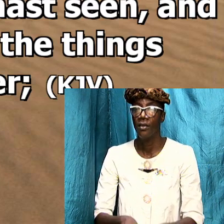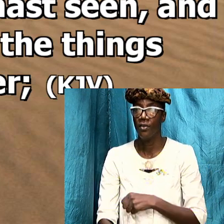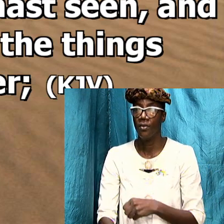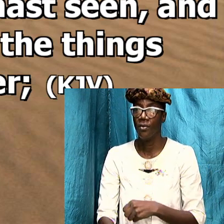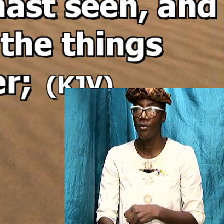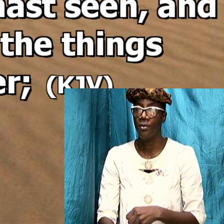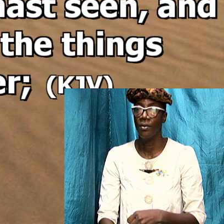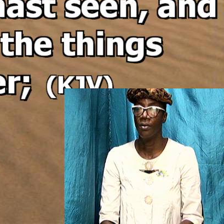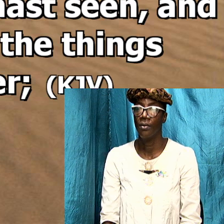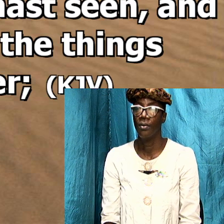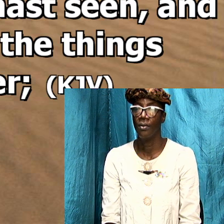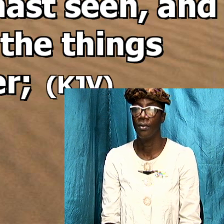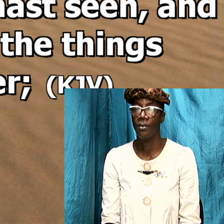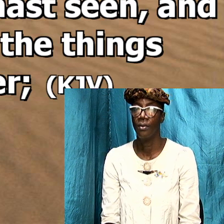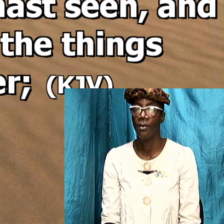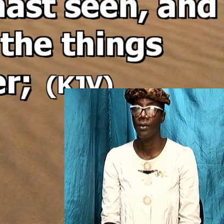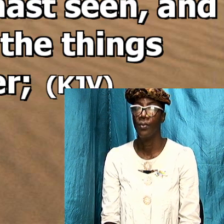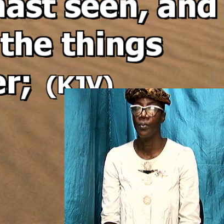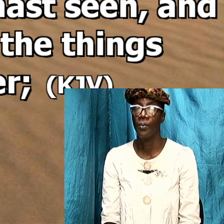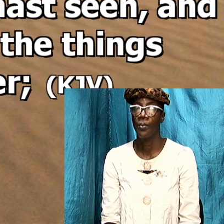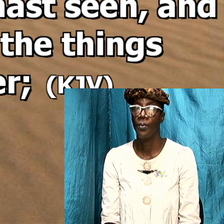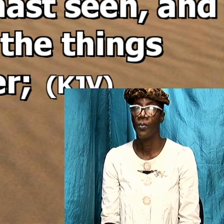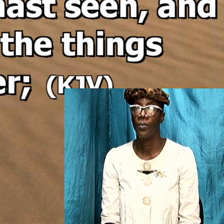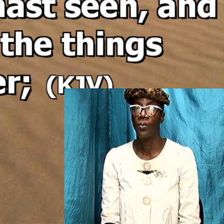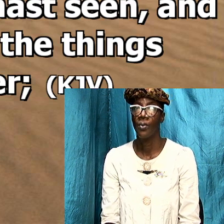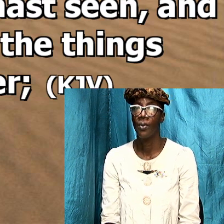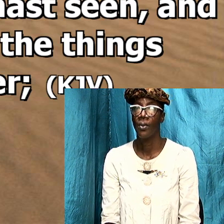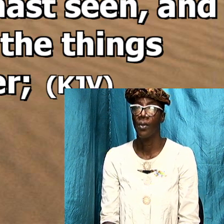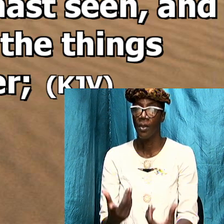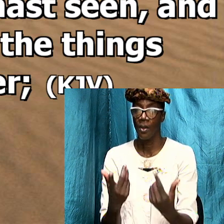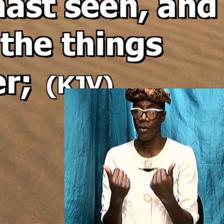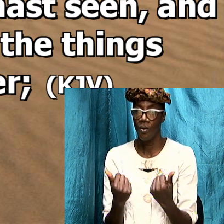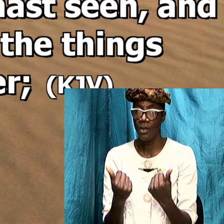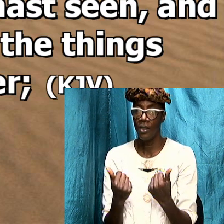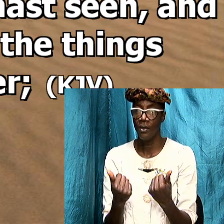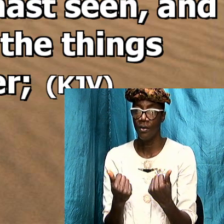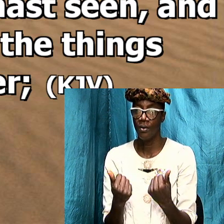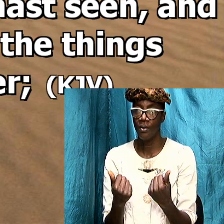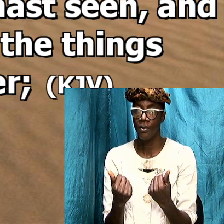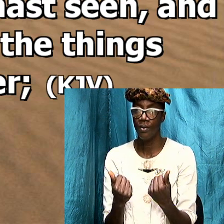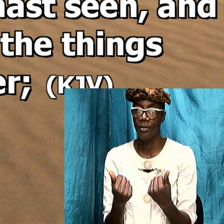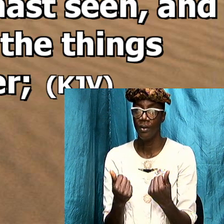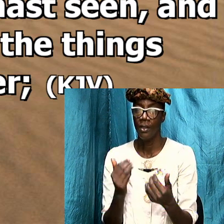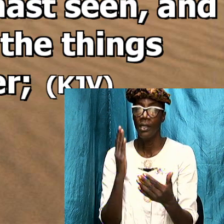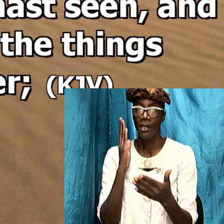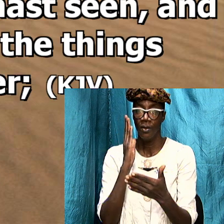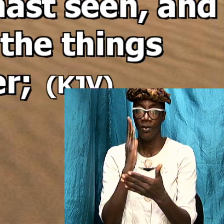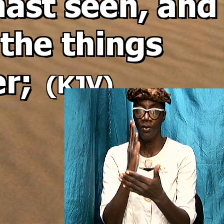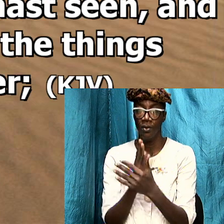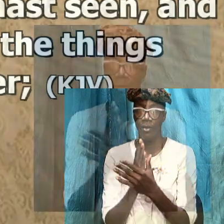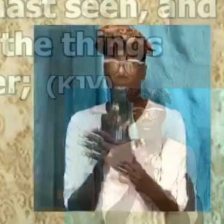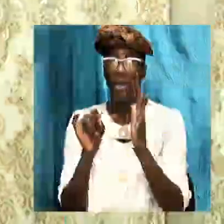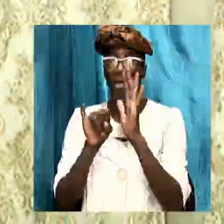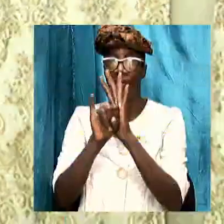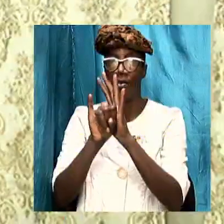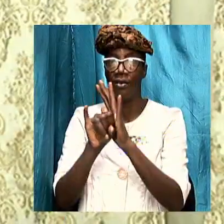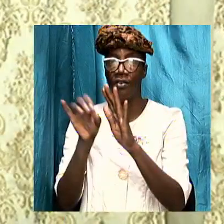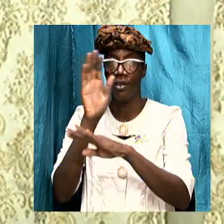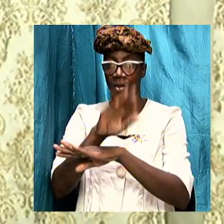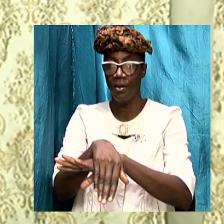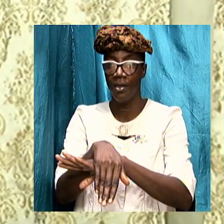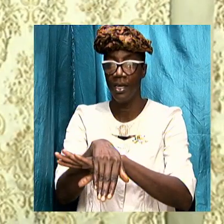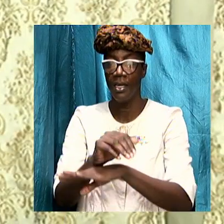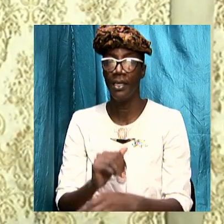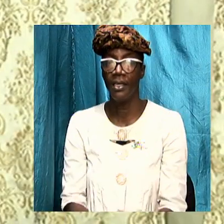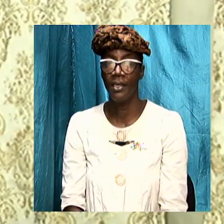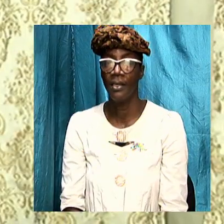being said I am going to gear up to wrap up the introduction tonight I did say I would not go my